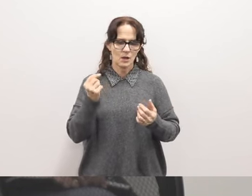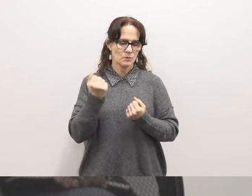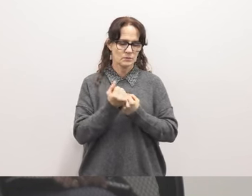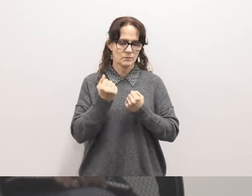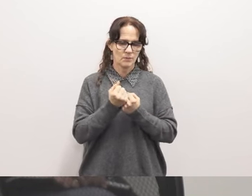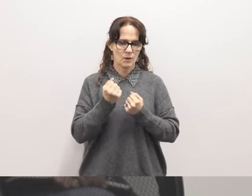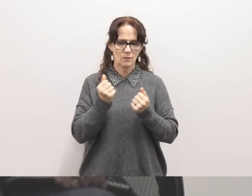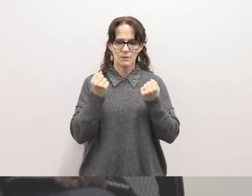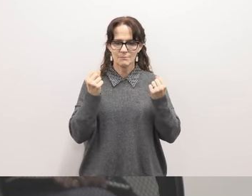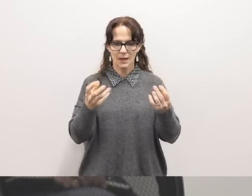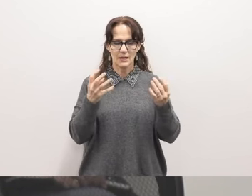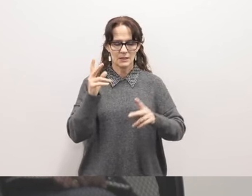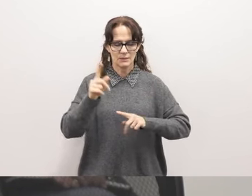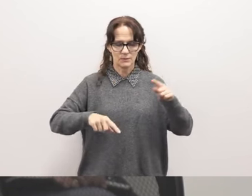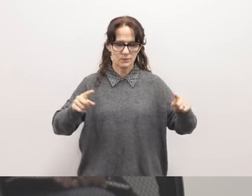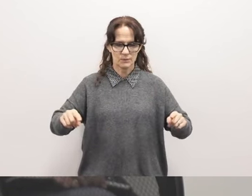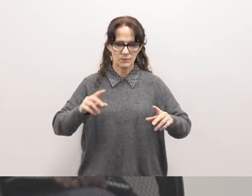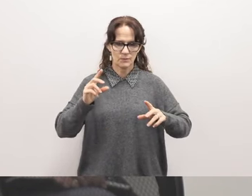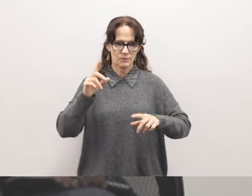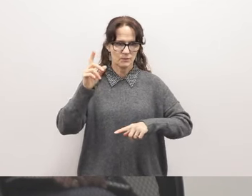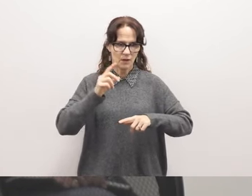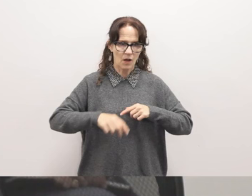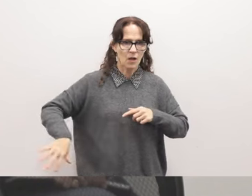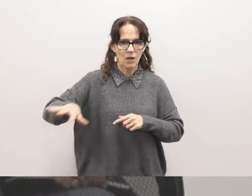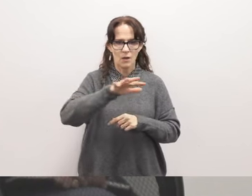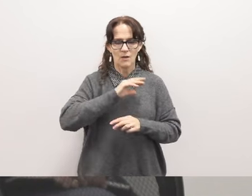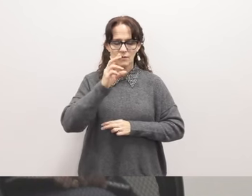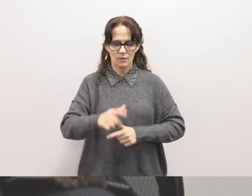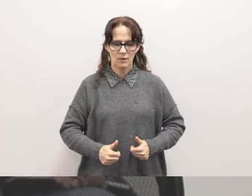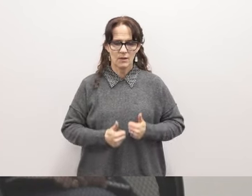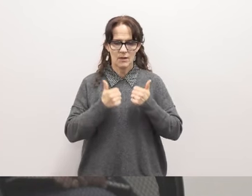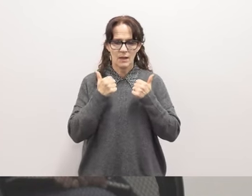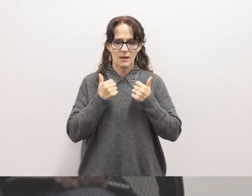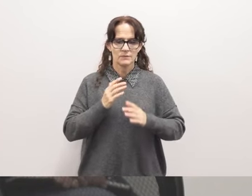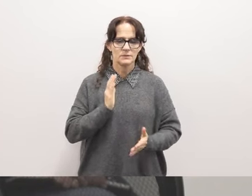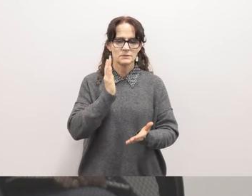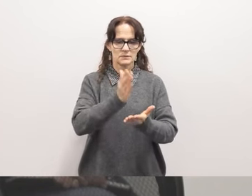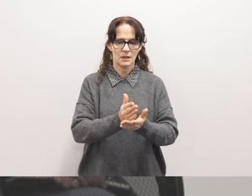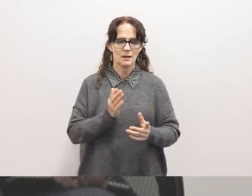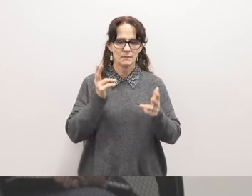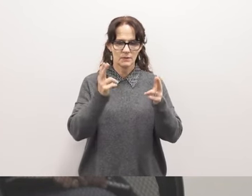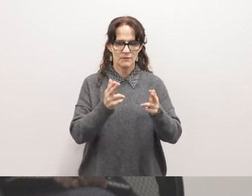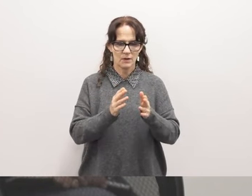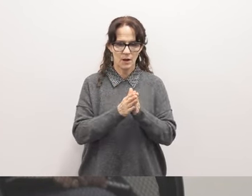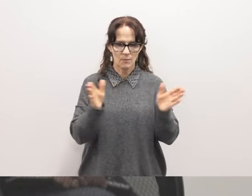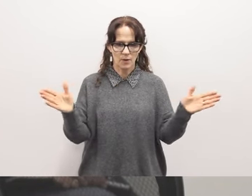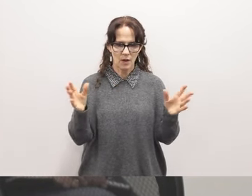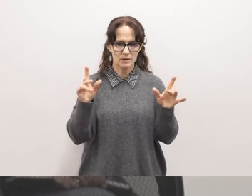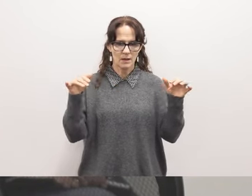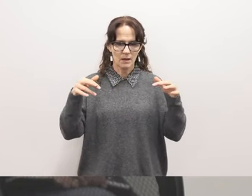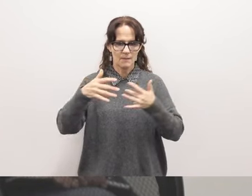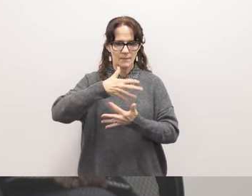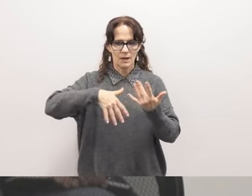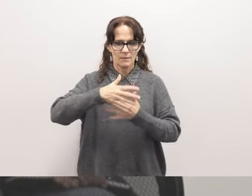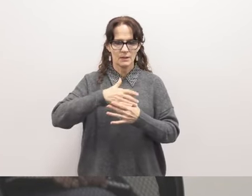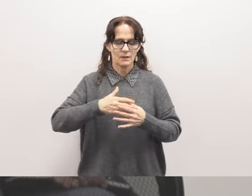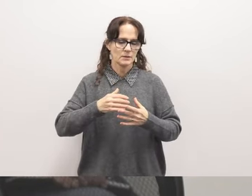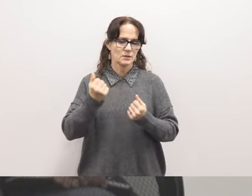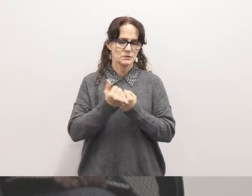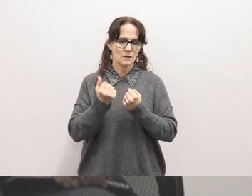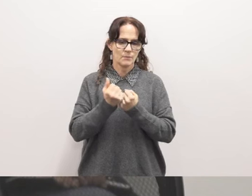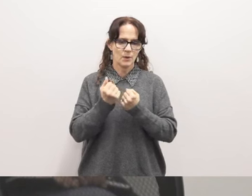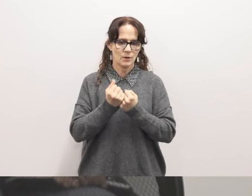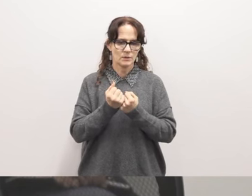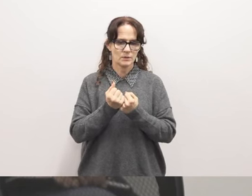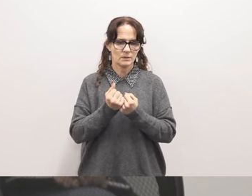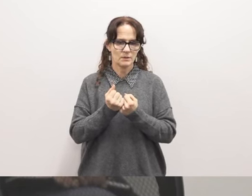others from all walks of life in solidarity with the people of Palestine to demand a ceasefire. There is a broad public support for a permanent ceasefire. According to